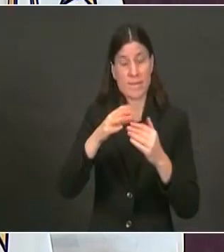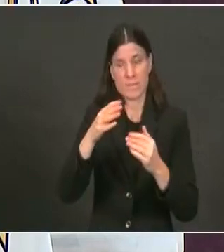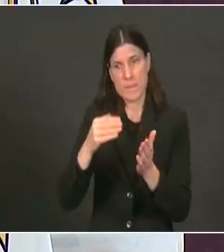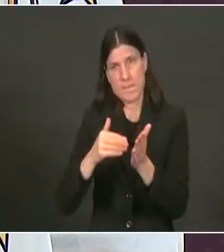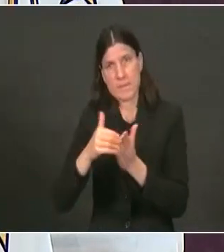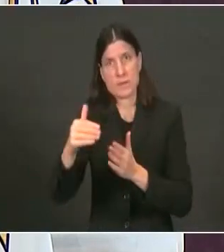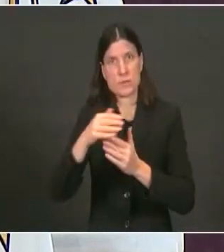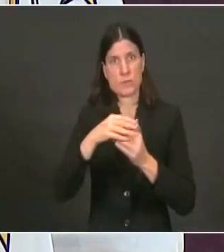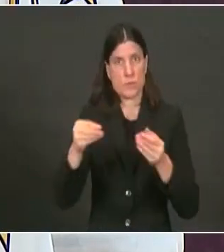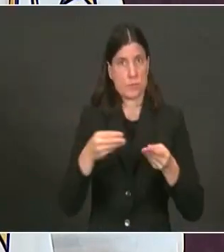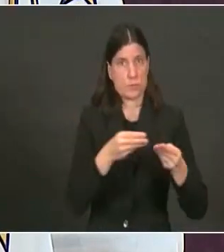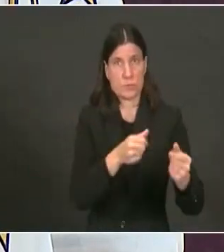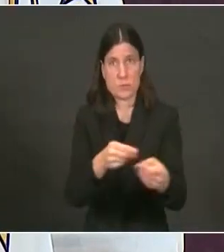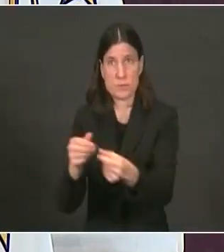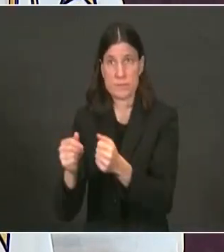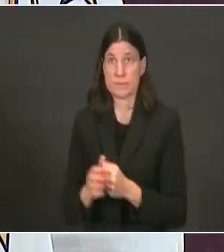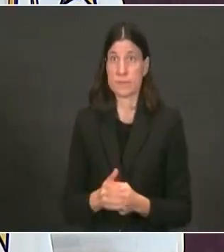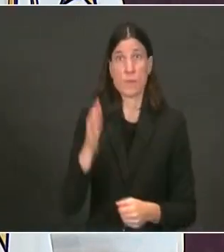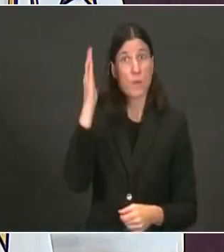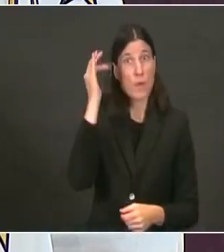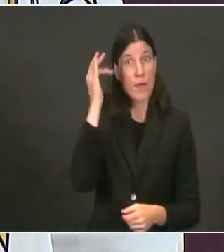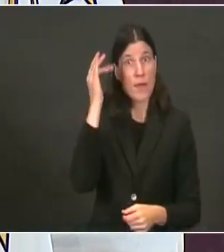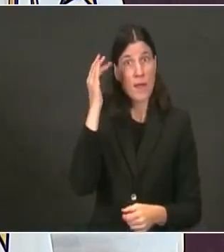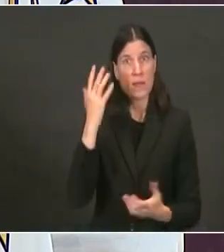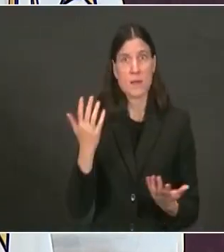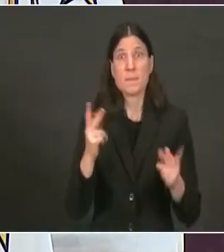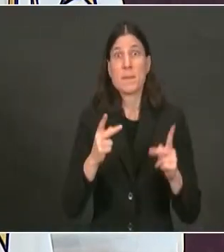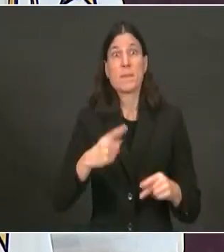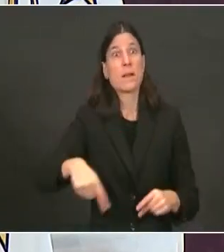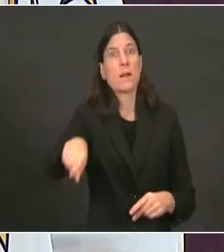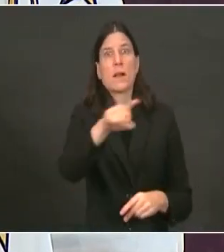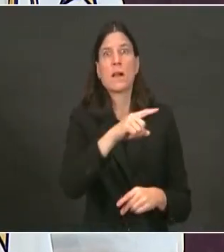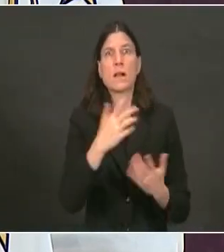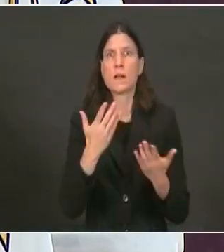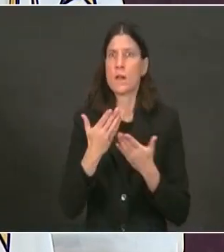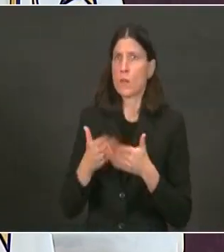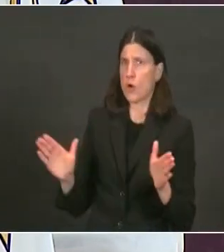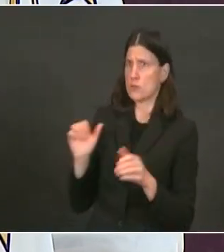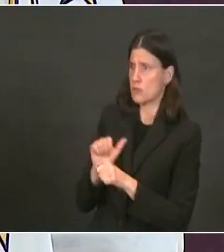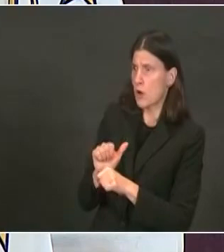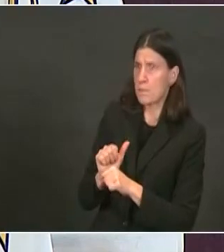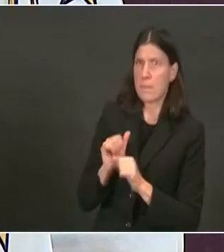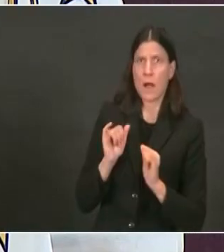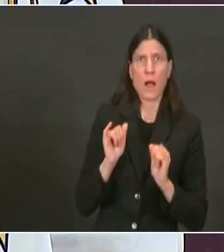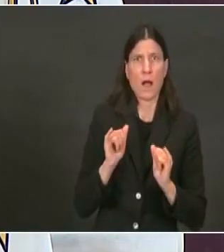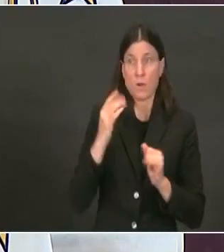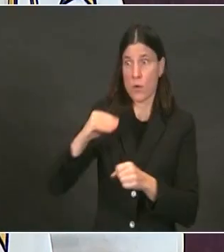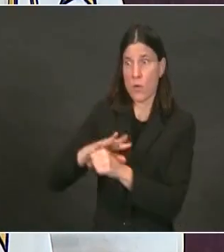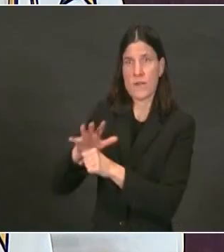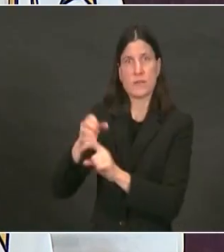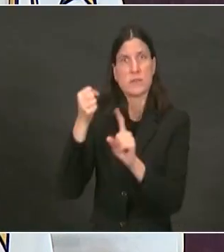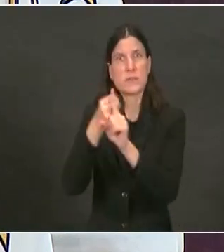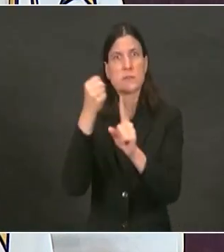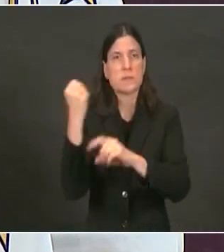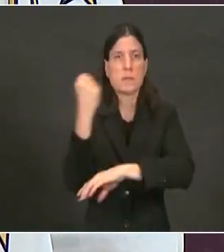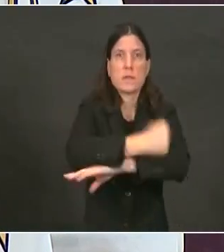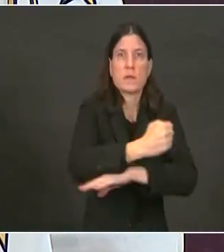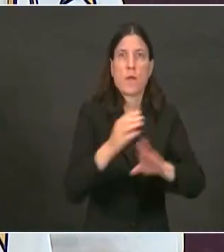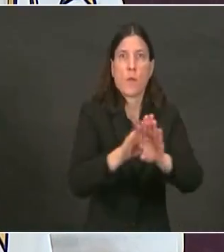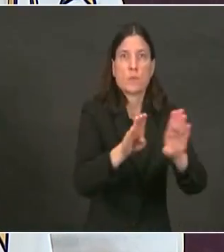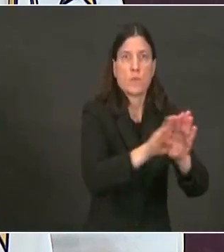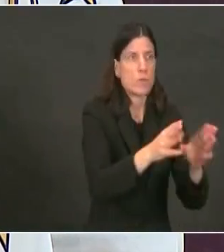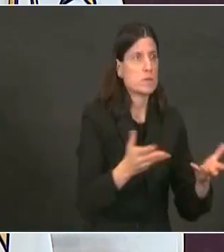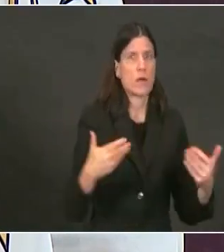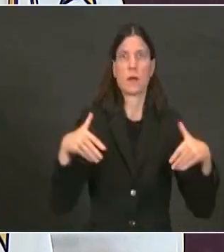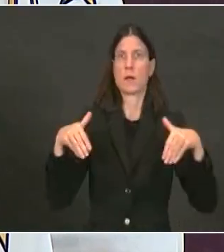out to Rhode Islanders who had lost their job due to COVID and who were at risk of being